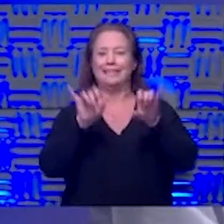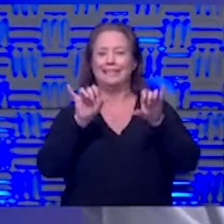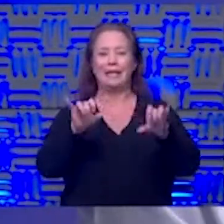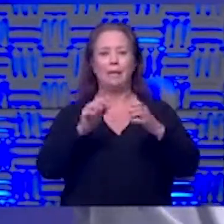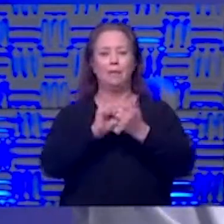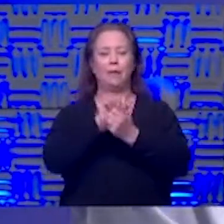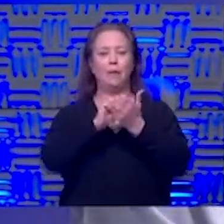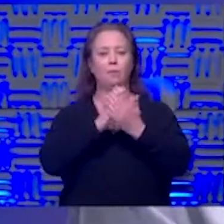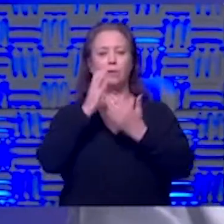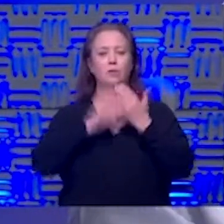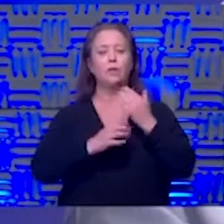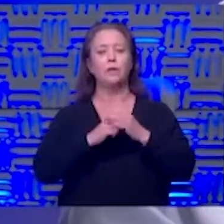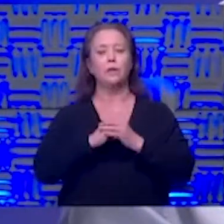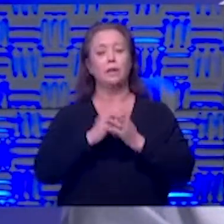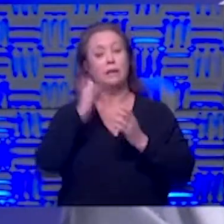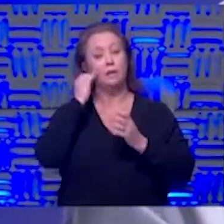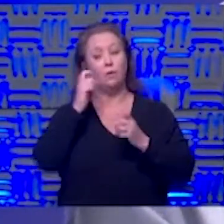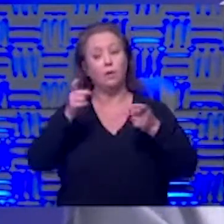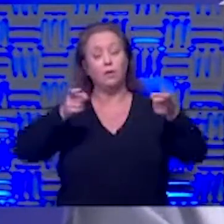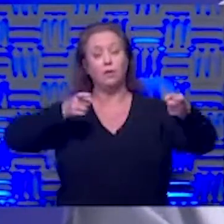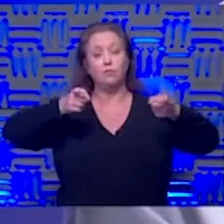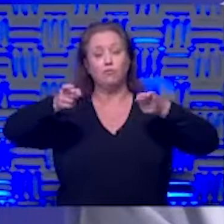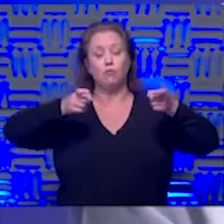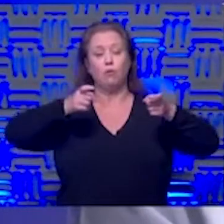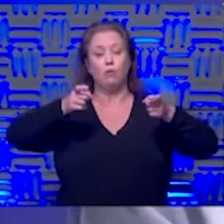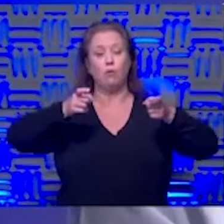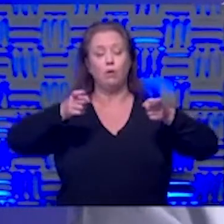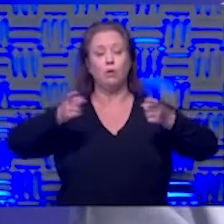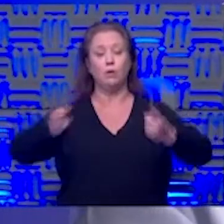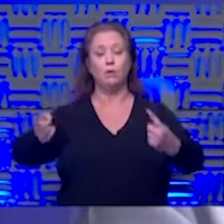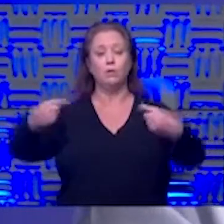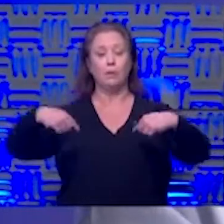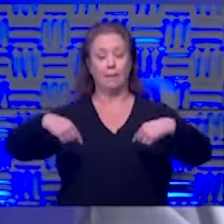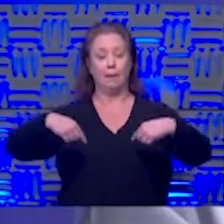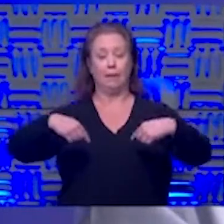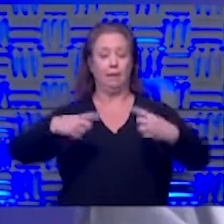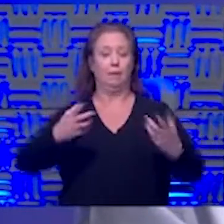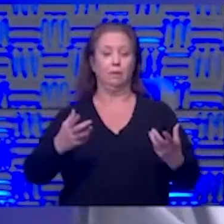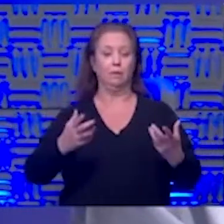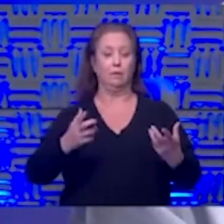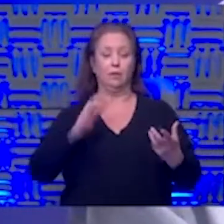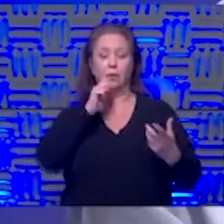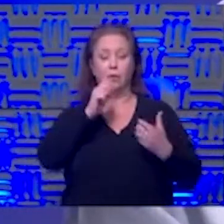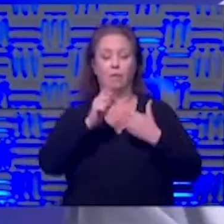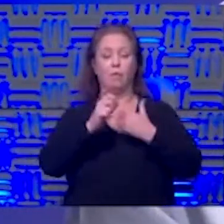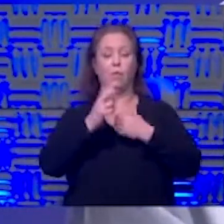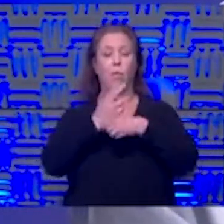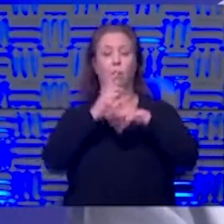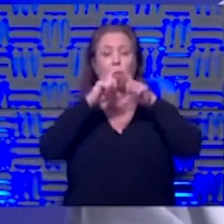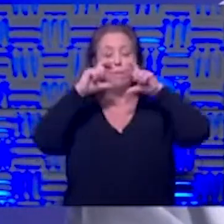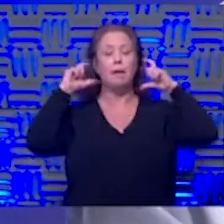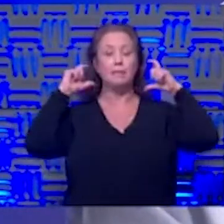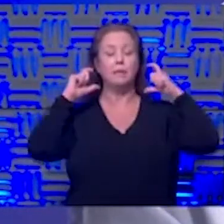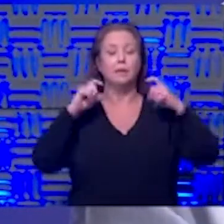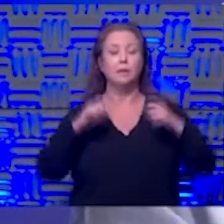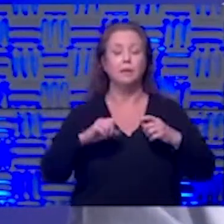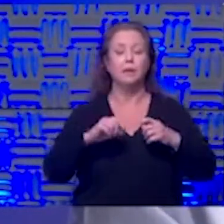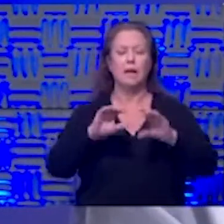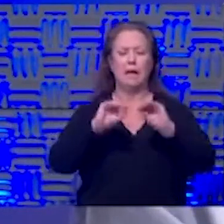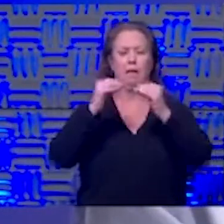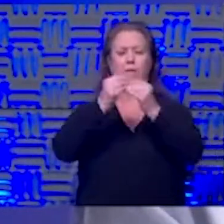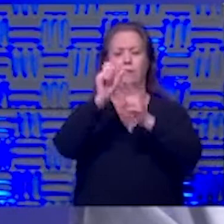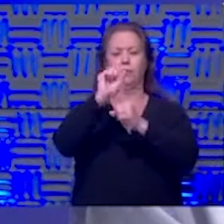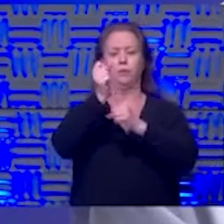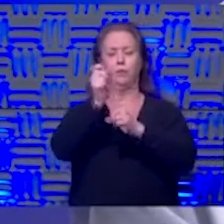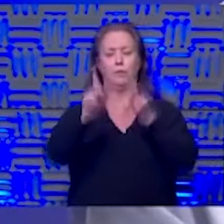hand hygiene if you can really control who is coming around then you maybe don't have to wear a mask but a lot of times in an office setting people are